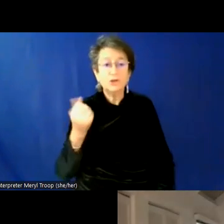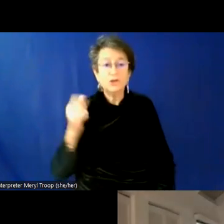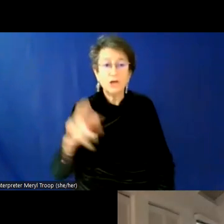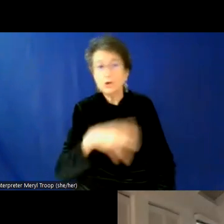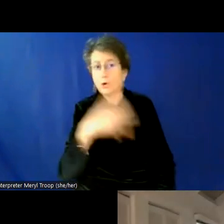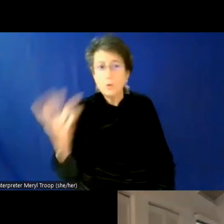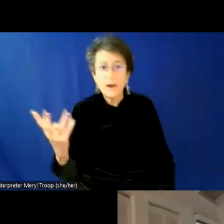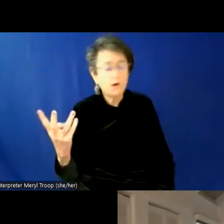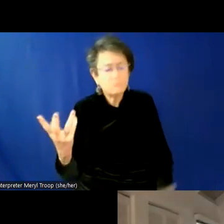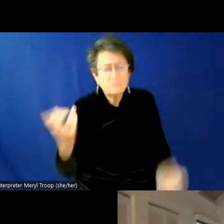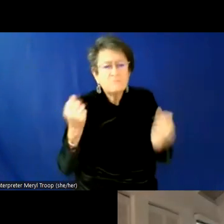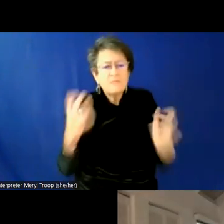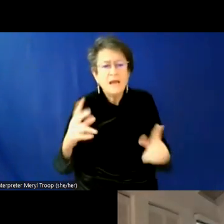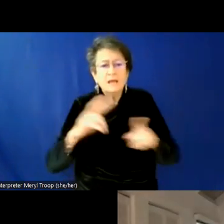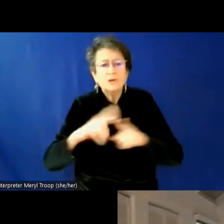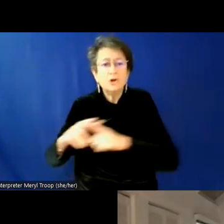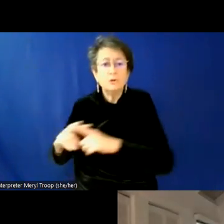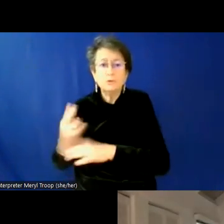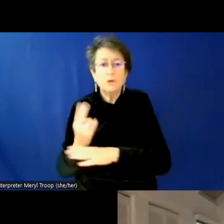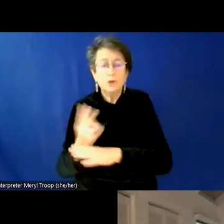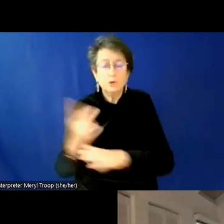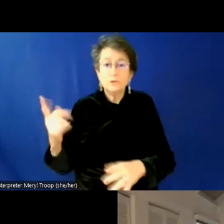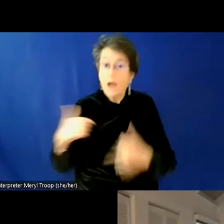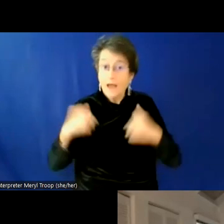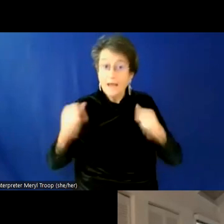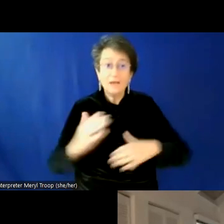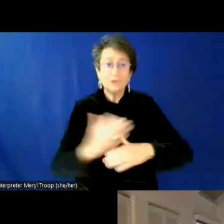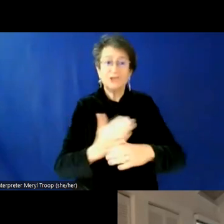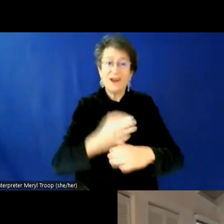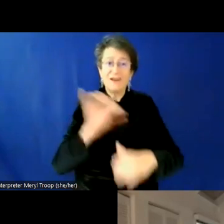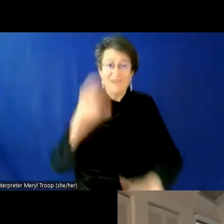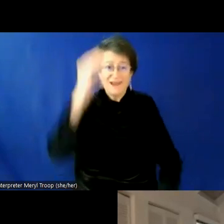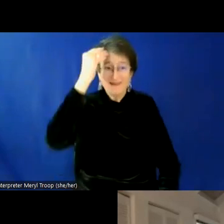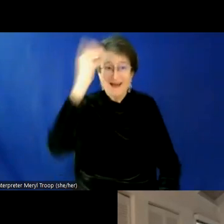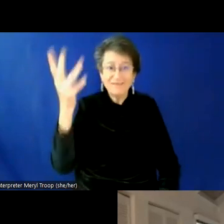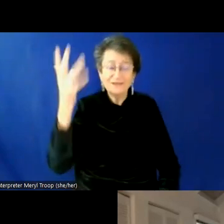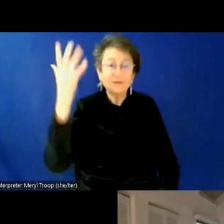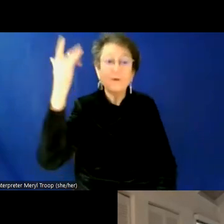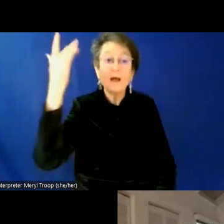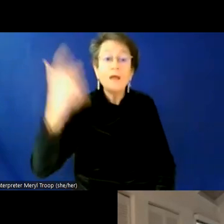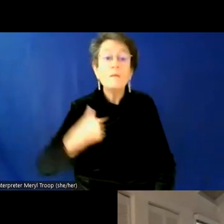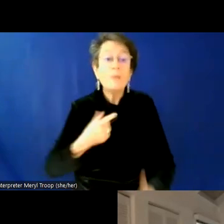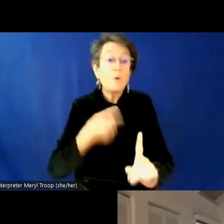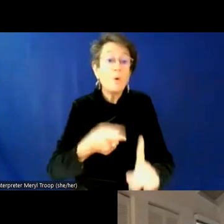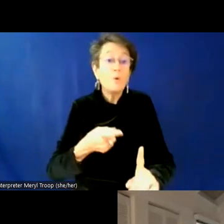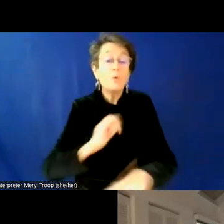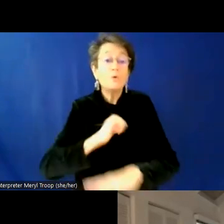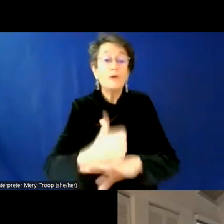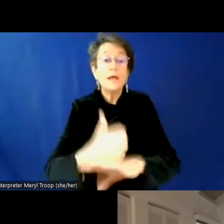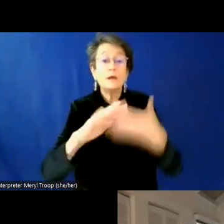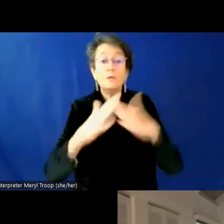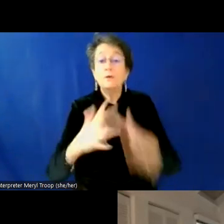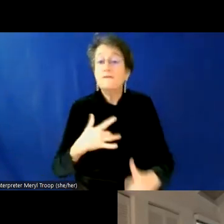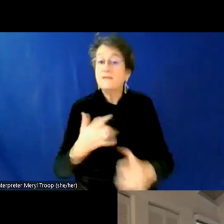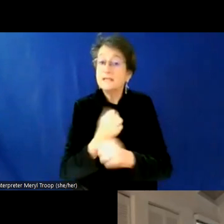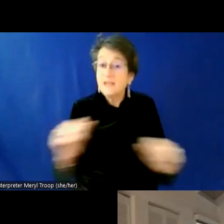so being able to, to share a little bit of a knowledge, because my goal is to make sure that we're creating communities that feel safer, that feel more welcoming,